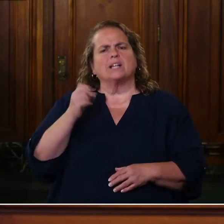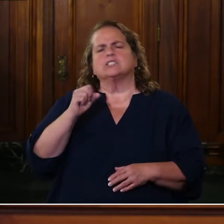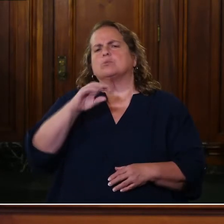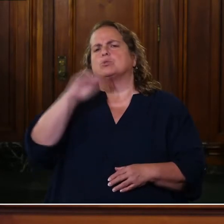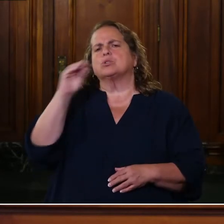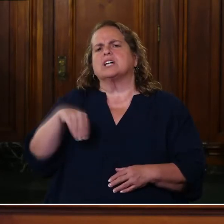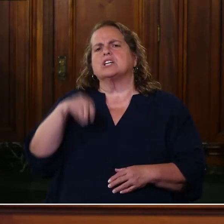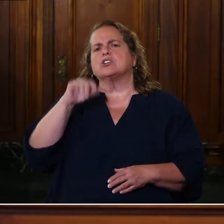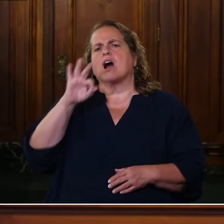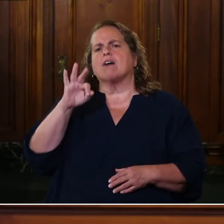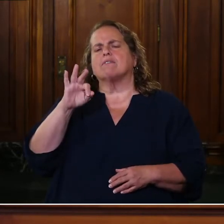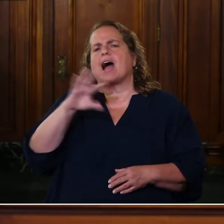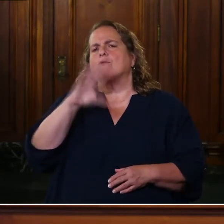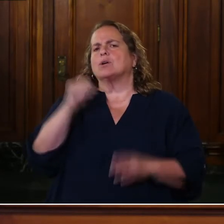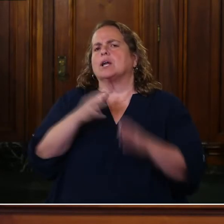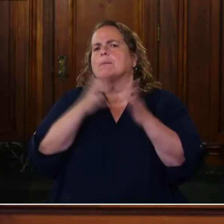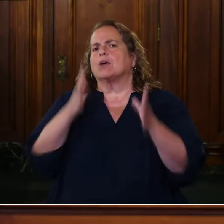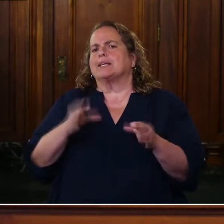Uh,